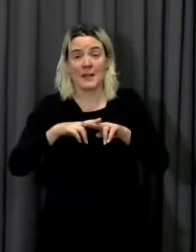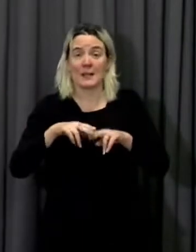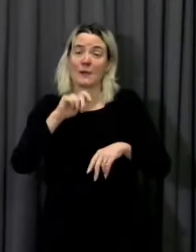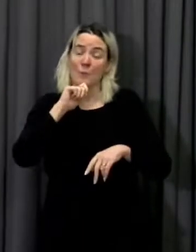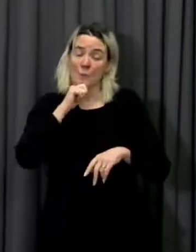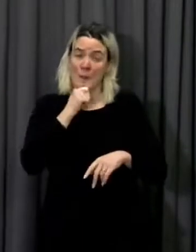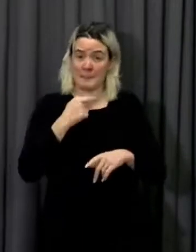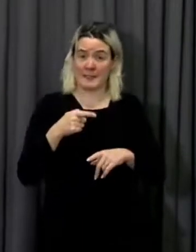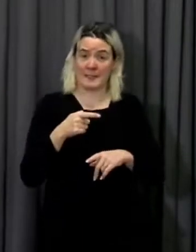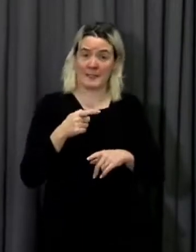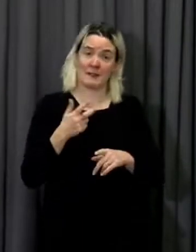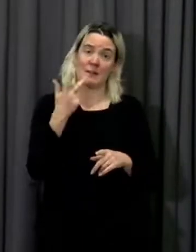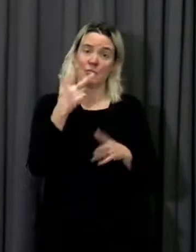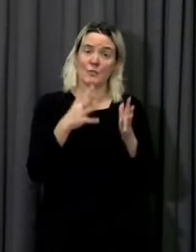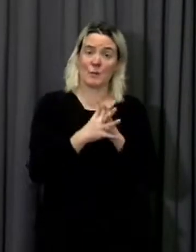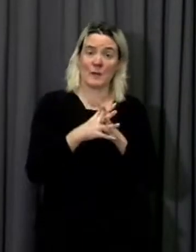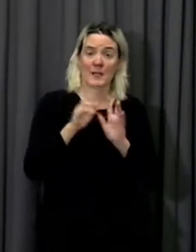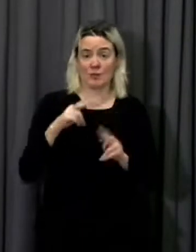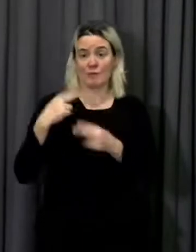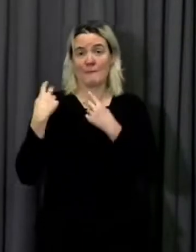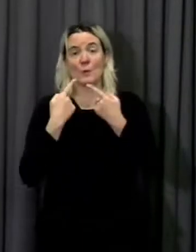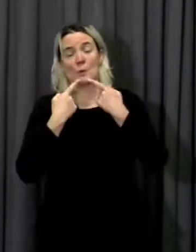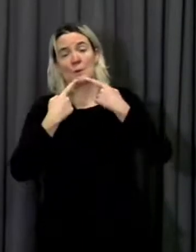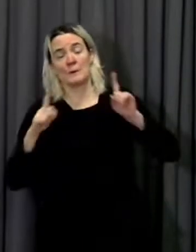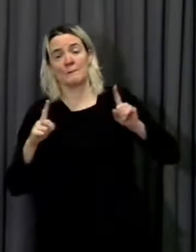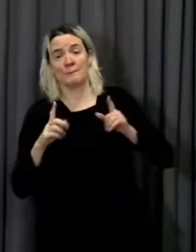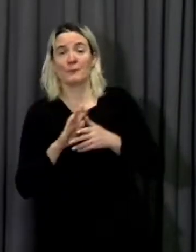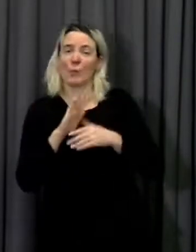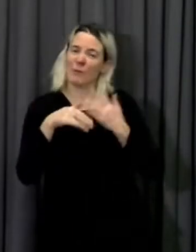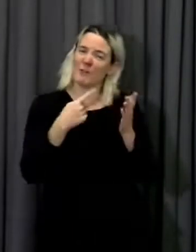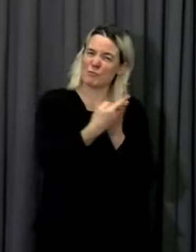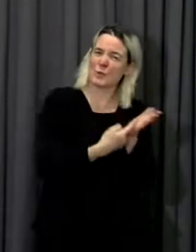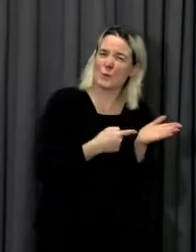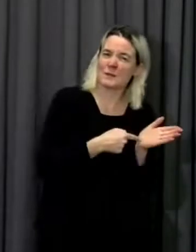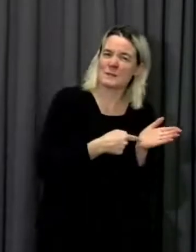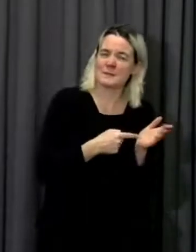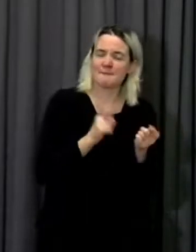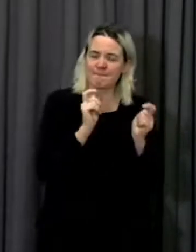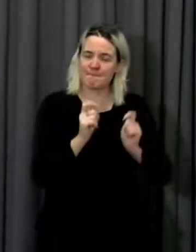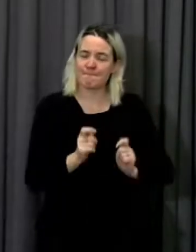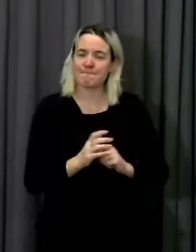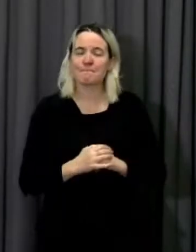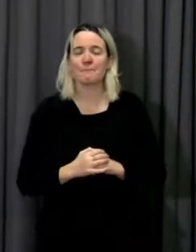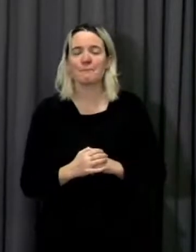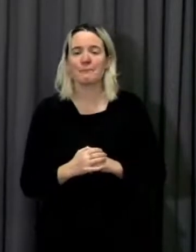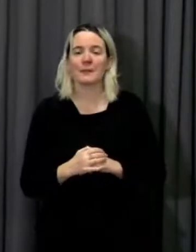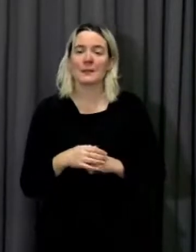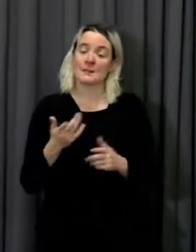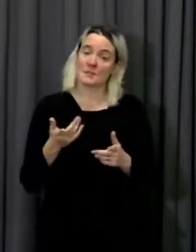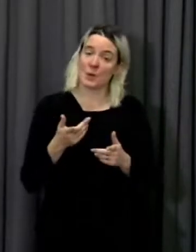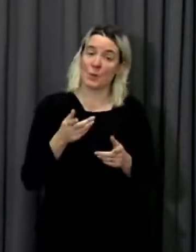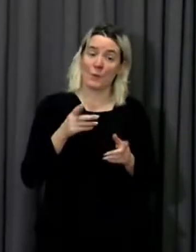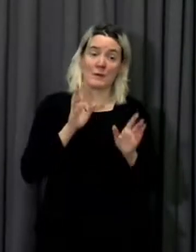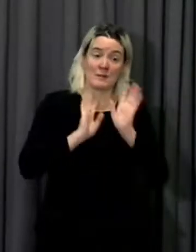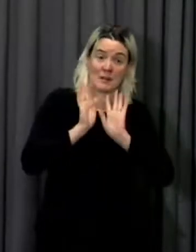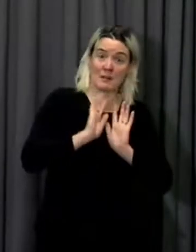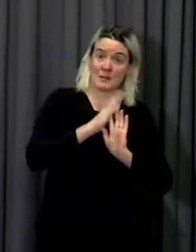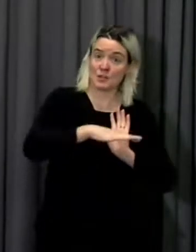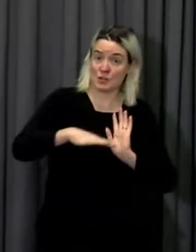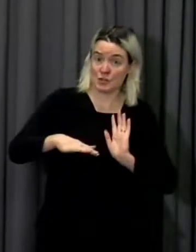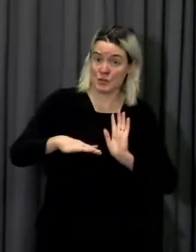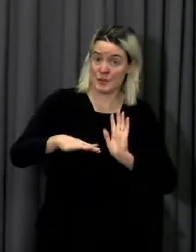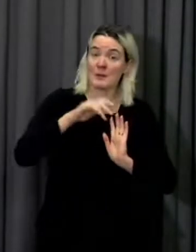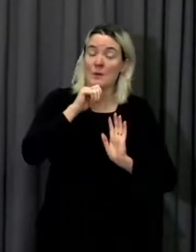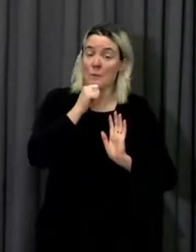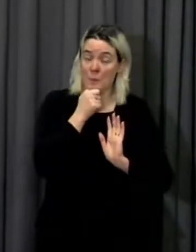review of the restrictions. The youngest children across Wales will be returning to school next week as